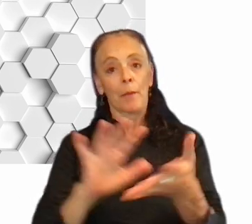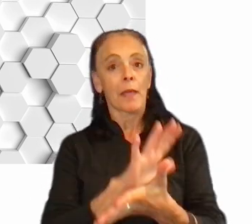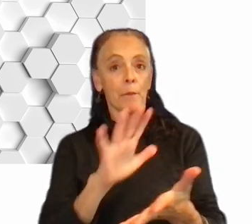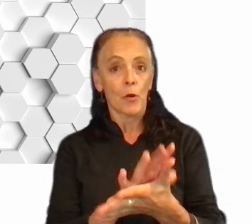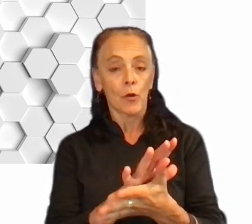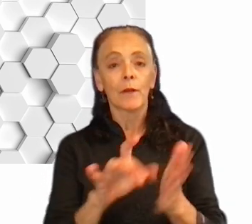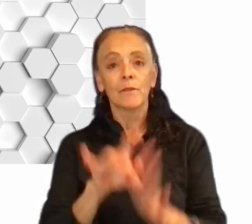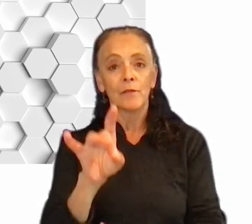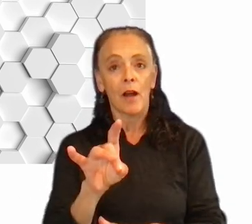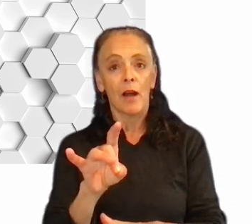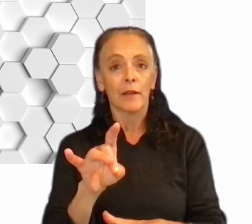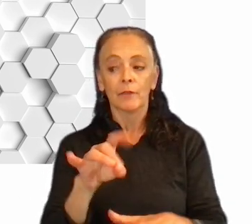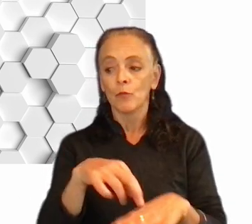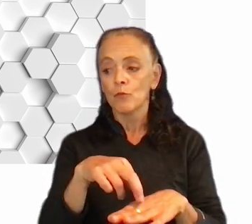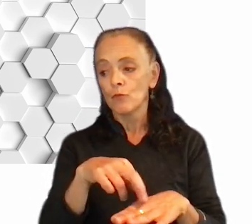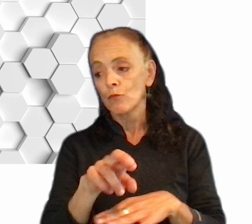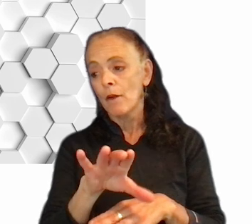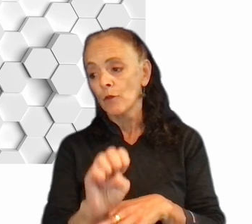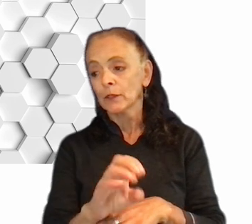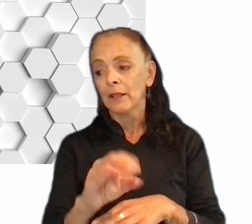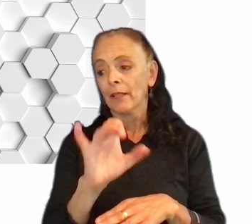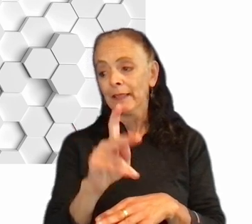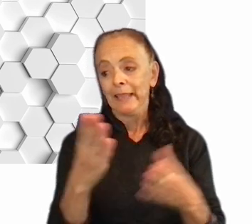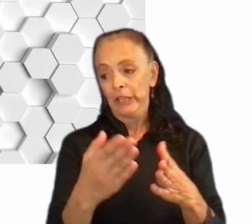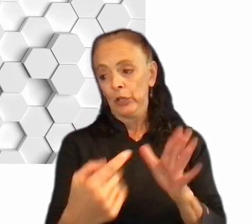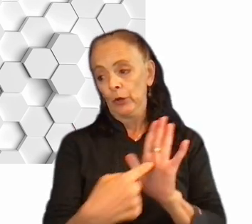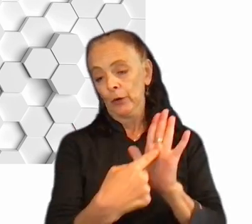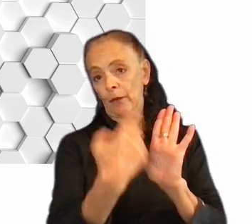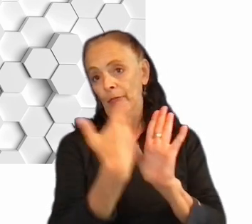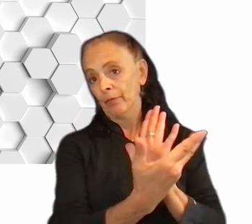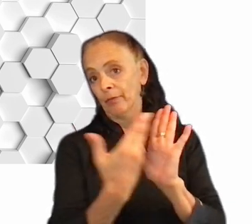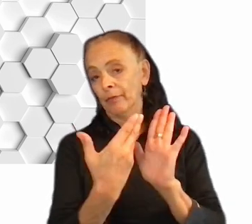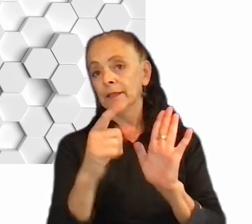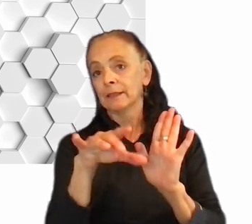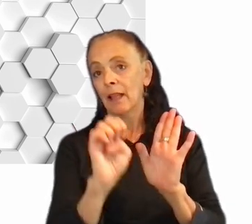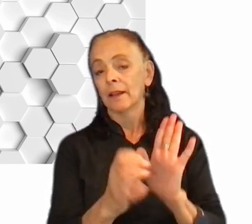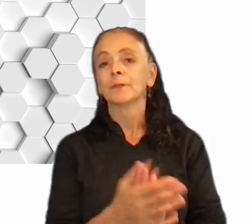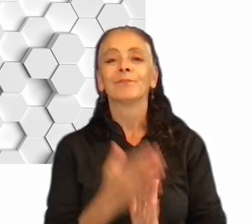find the reference and the link to the paper here on this slide. Thanks for watching.